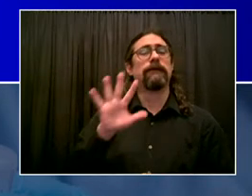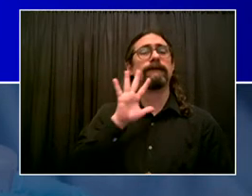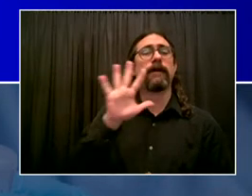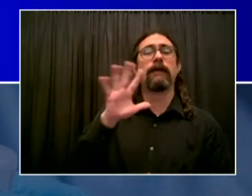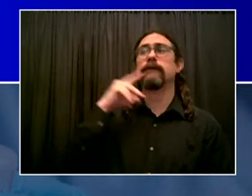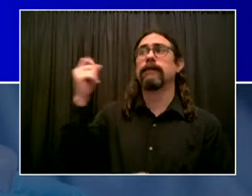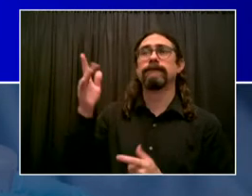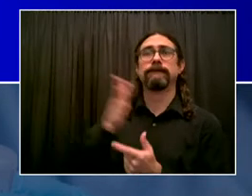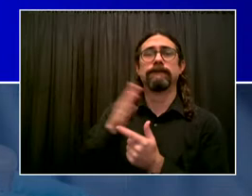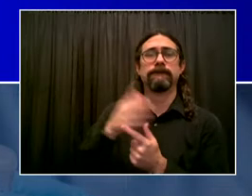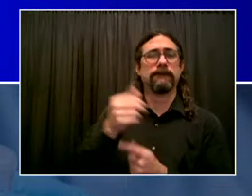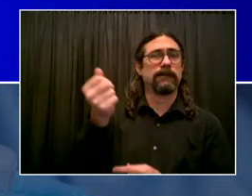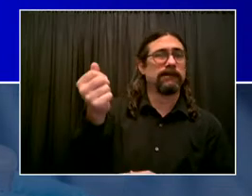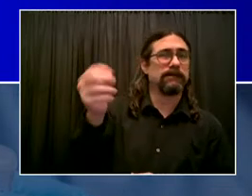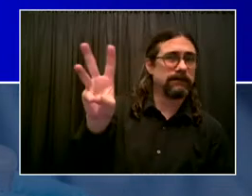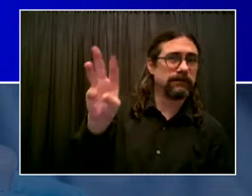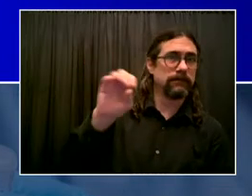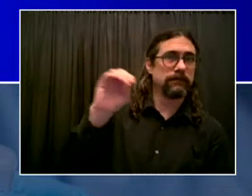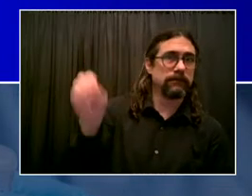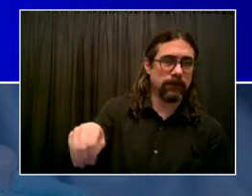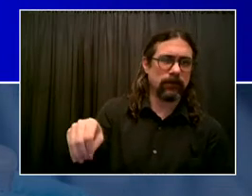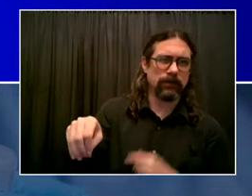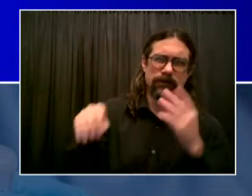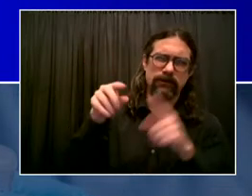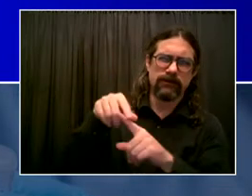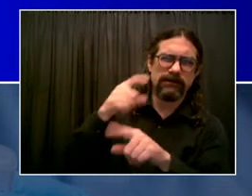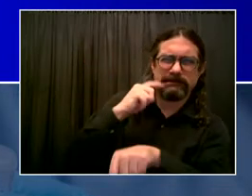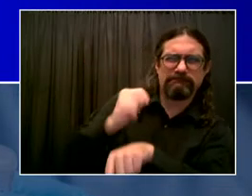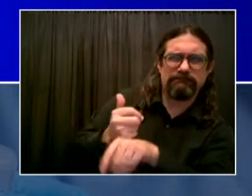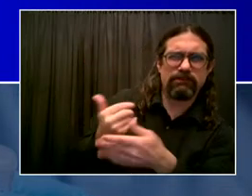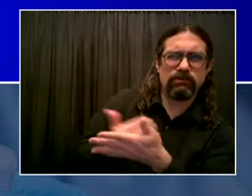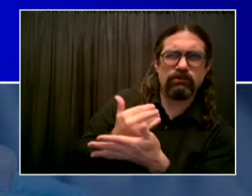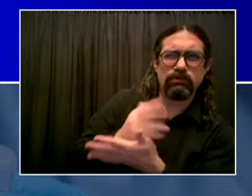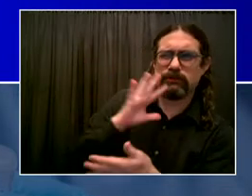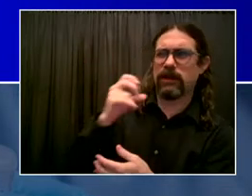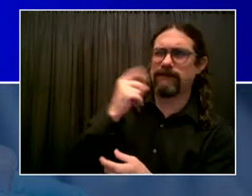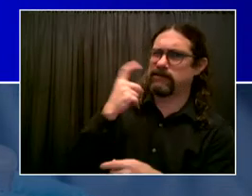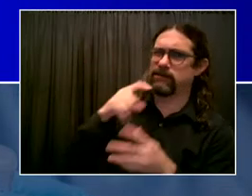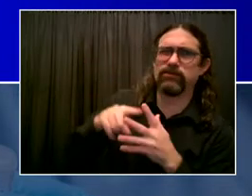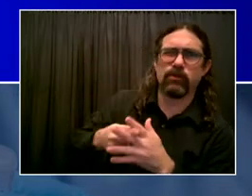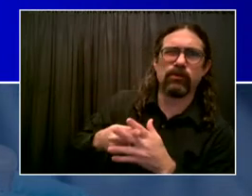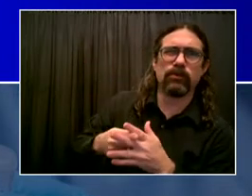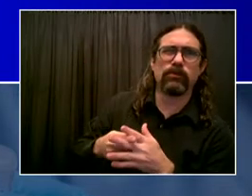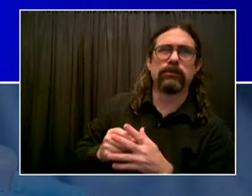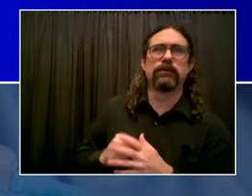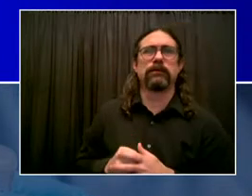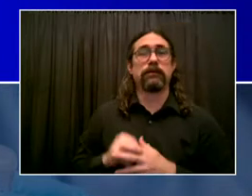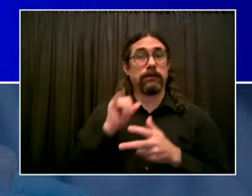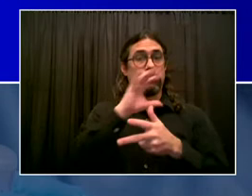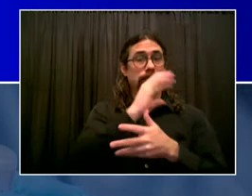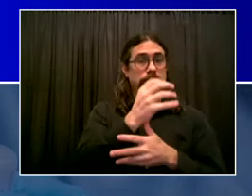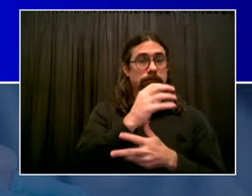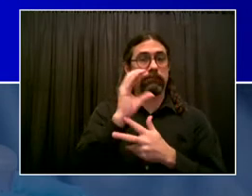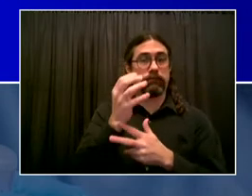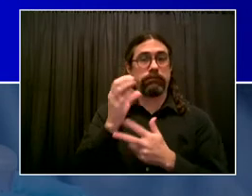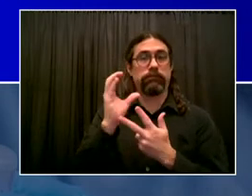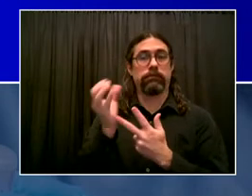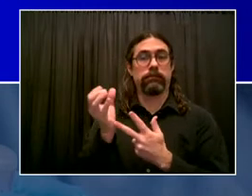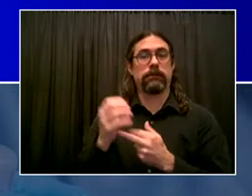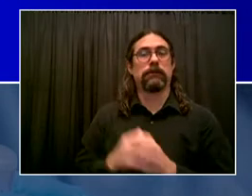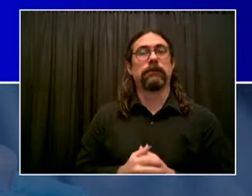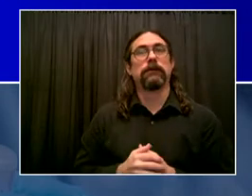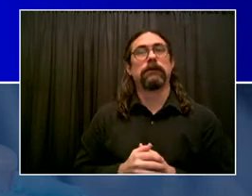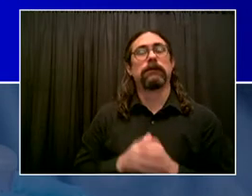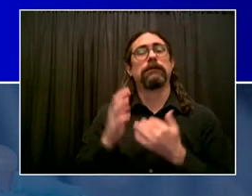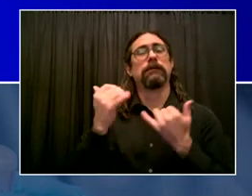I'm going to urge all parents now, this is serious, get out there, get your child vaccinated now. If you have a child in that 5 to 11-year-old